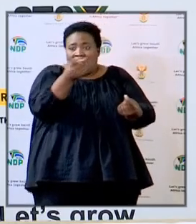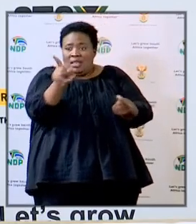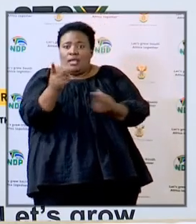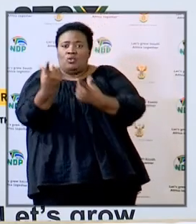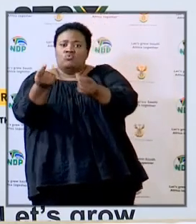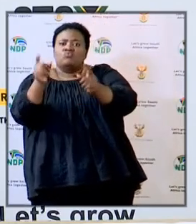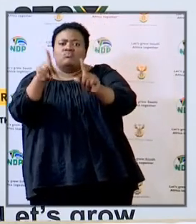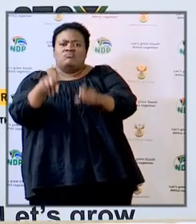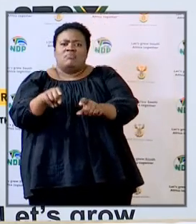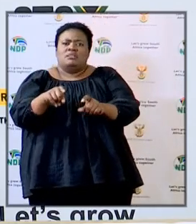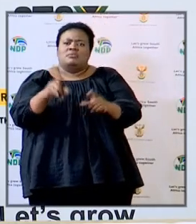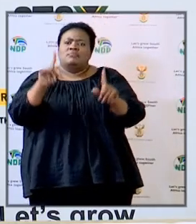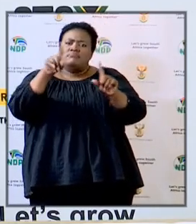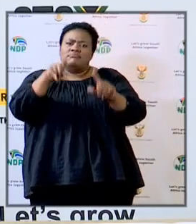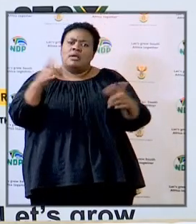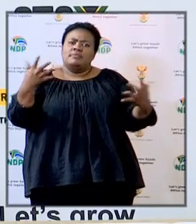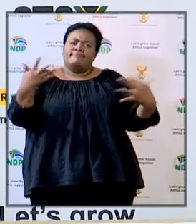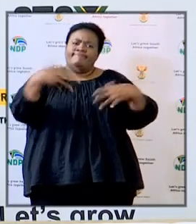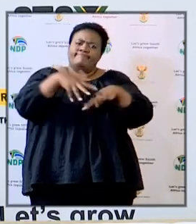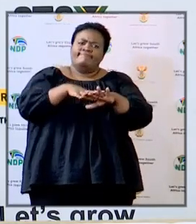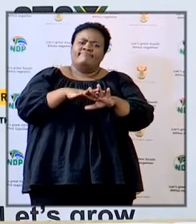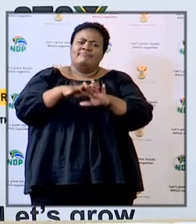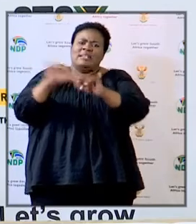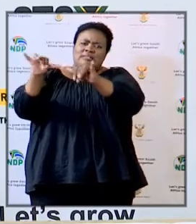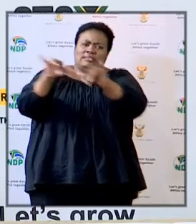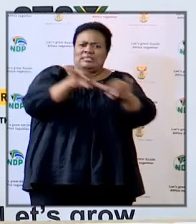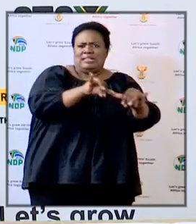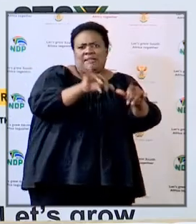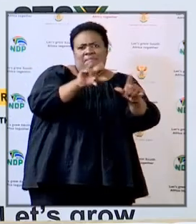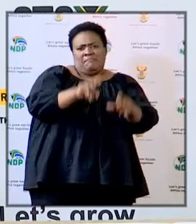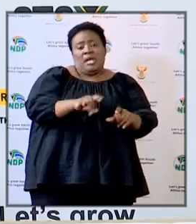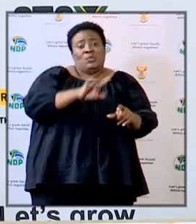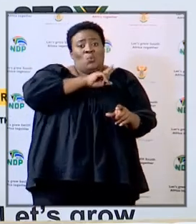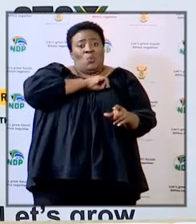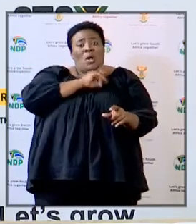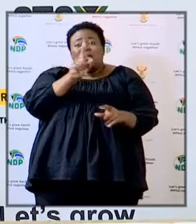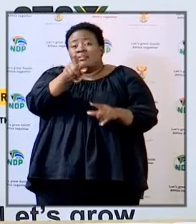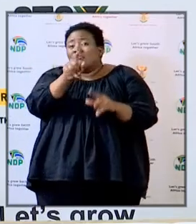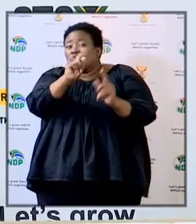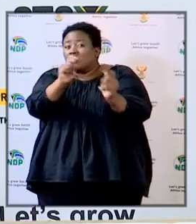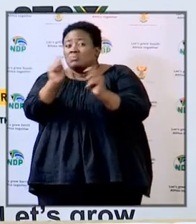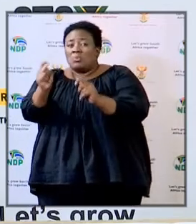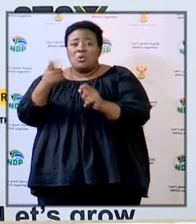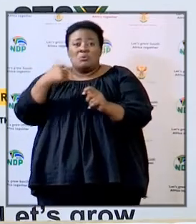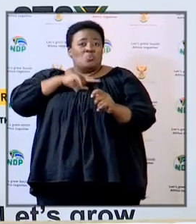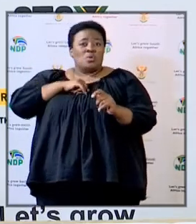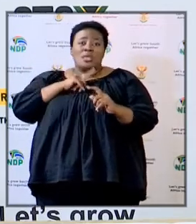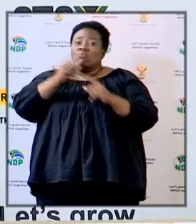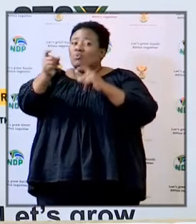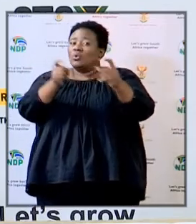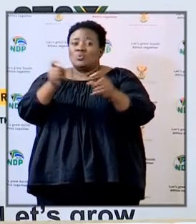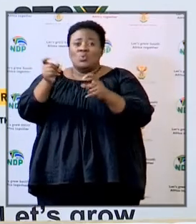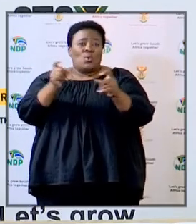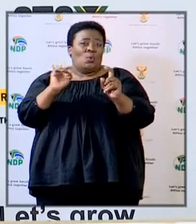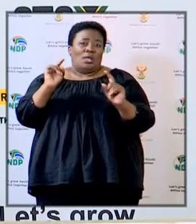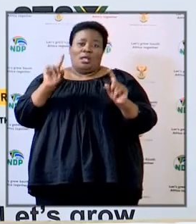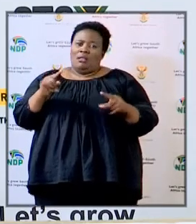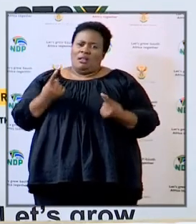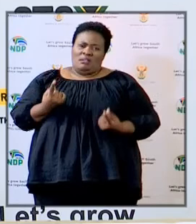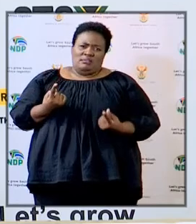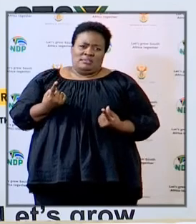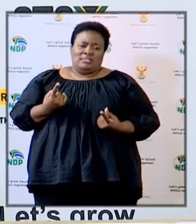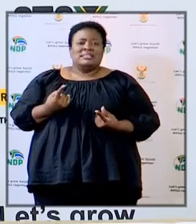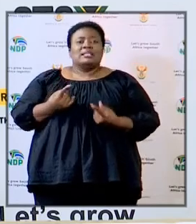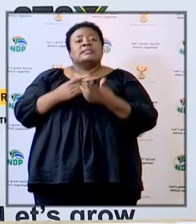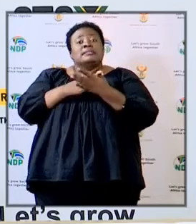because some of it may not be a transport that is in our control maybe even parental cars where